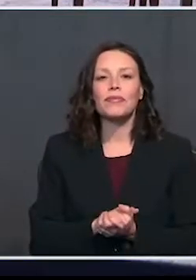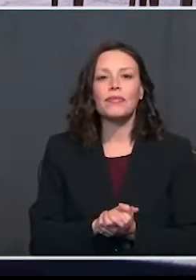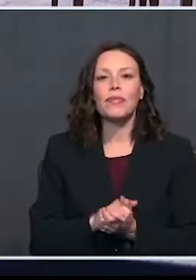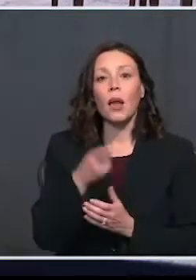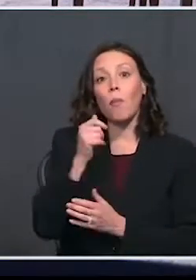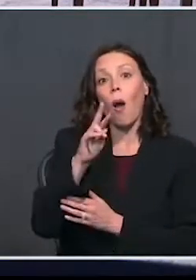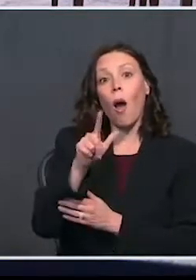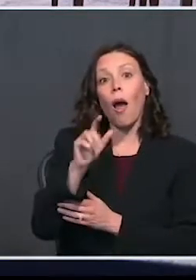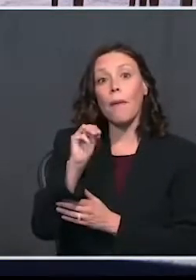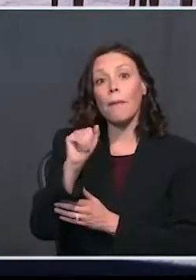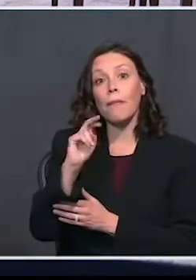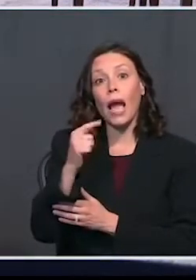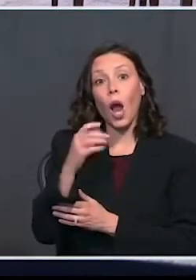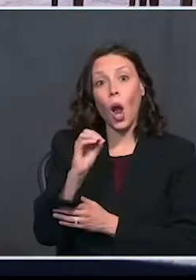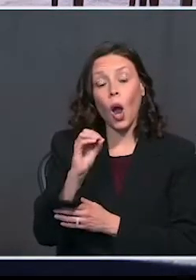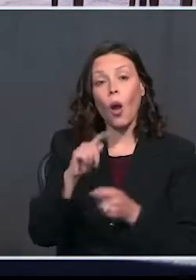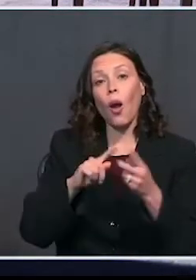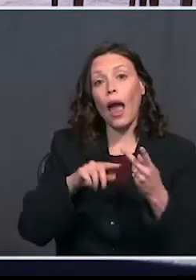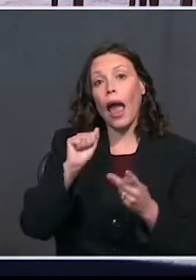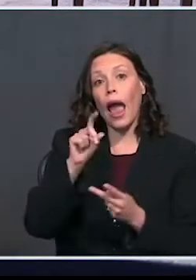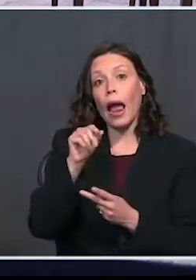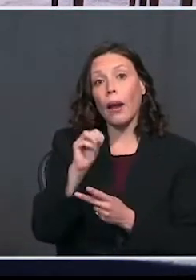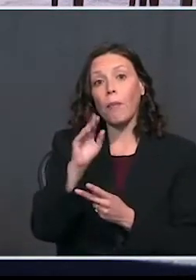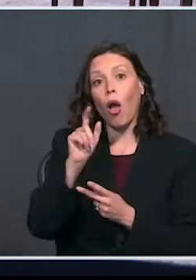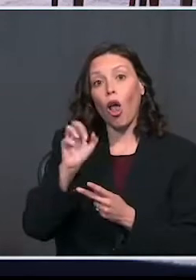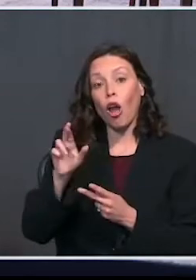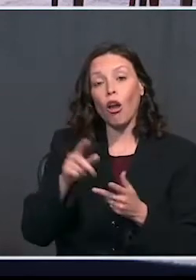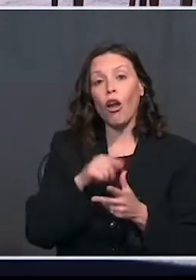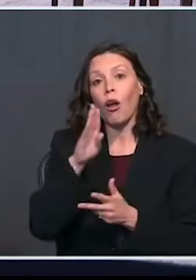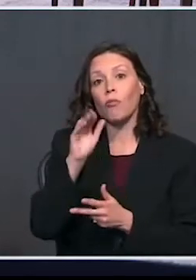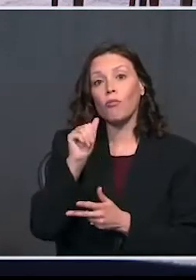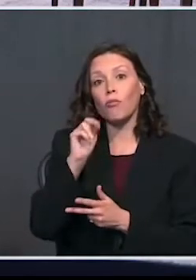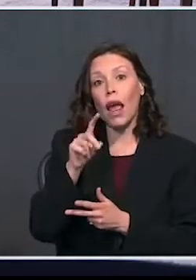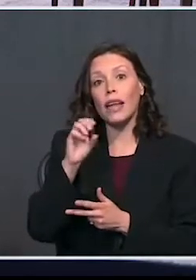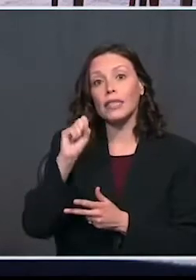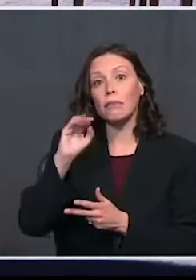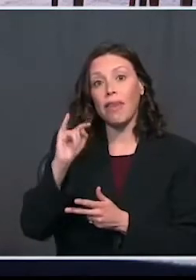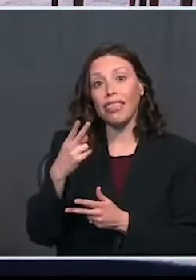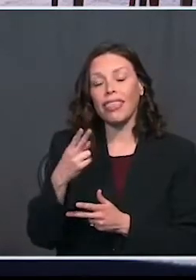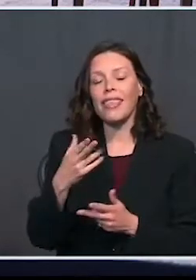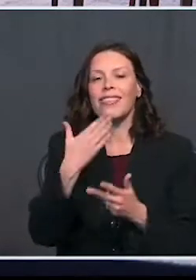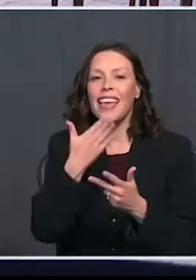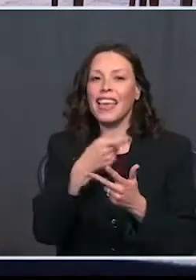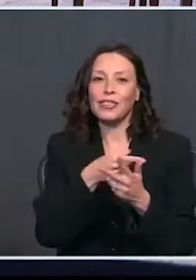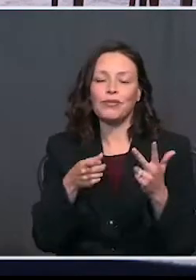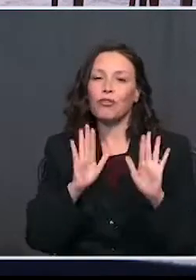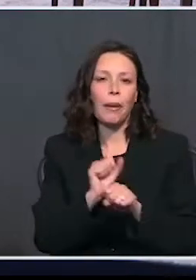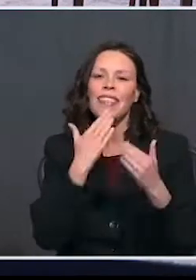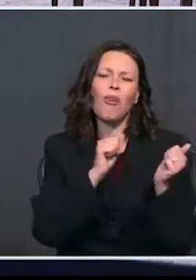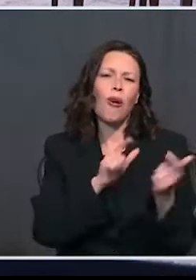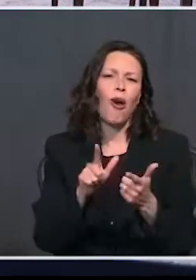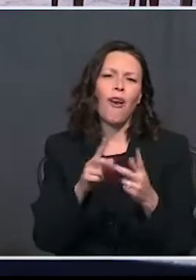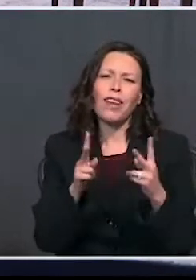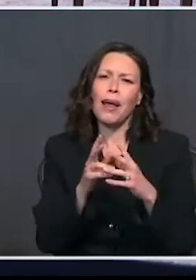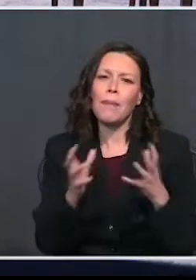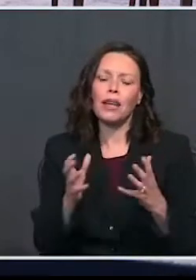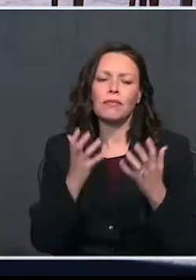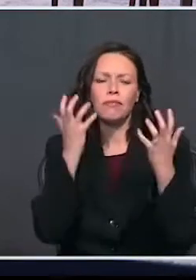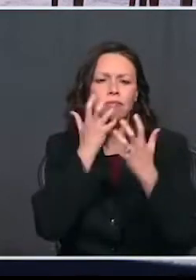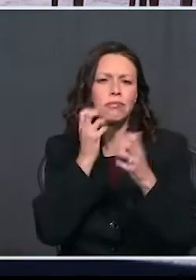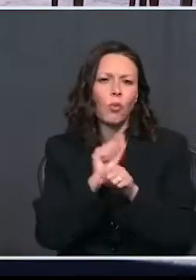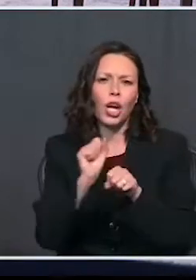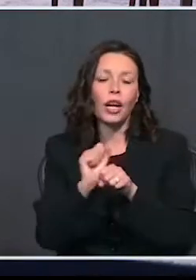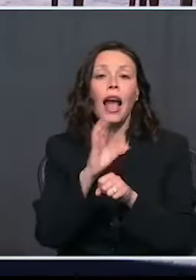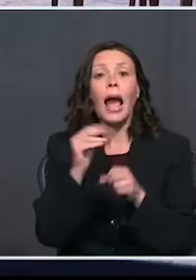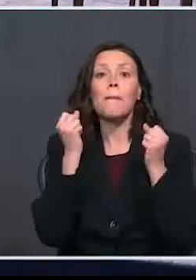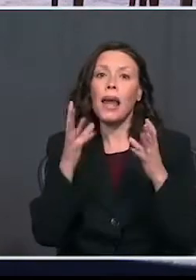Paul Mango. Adam Bowler. Brad Smith. Thank you very much. Great job. Incredible job. And